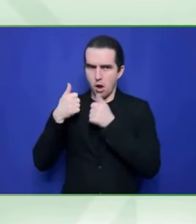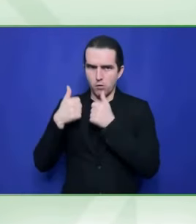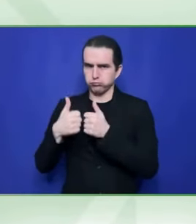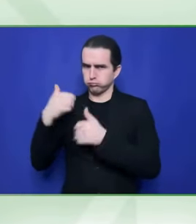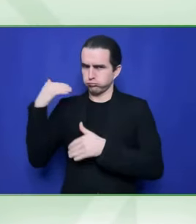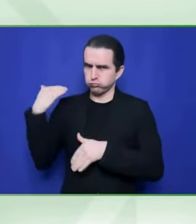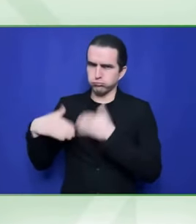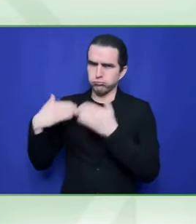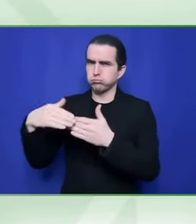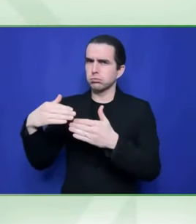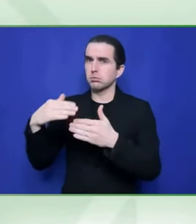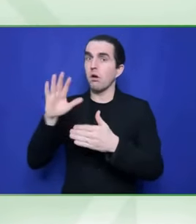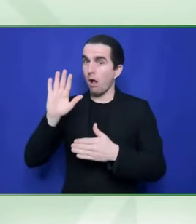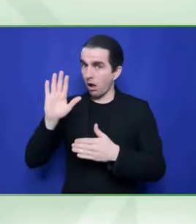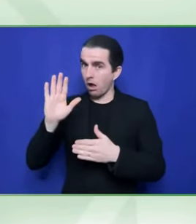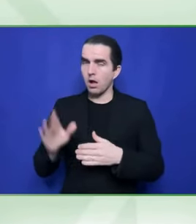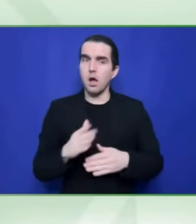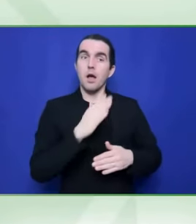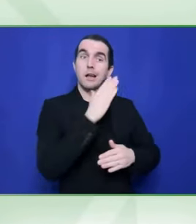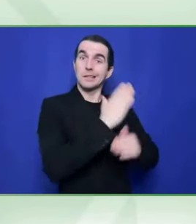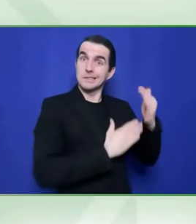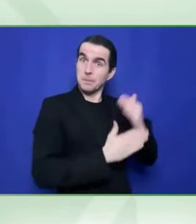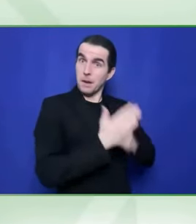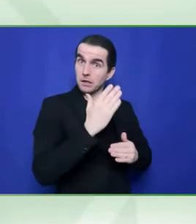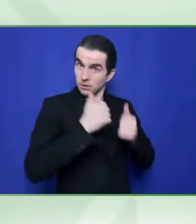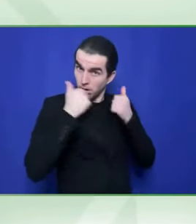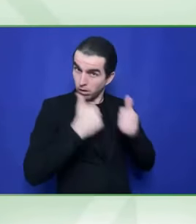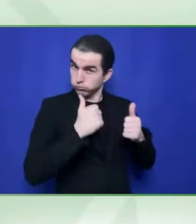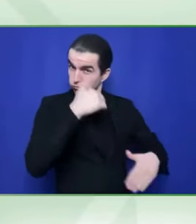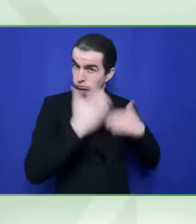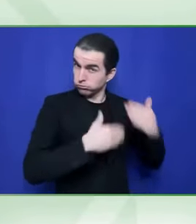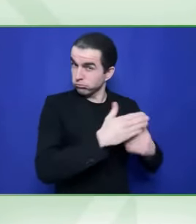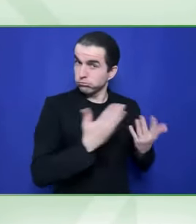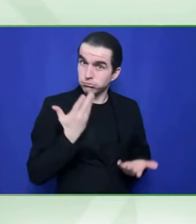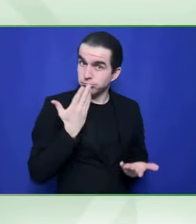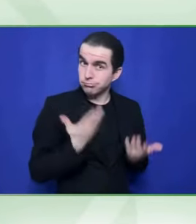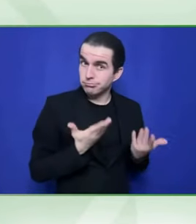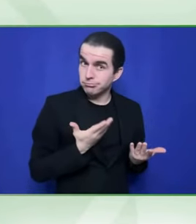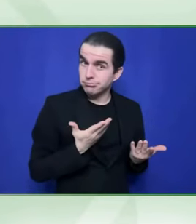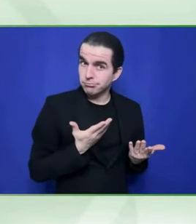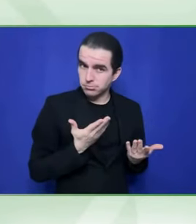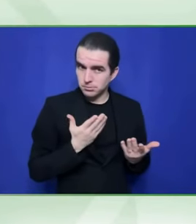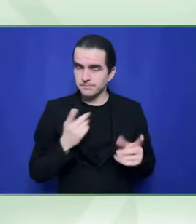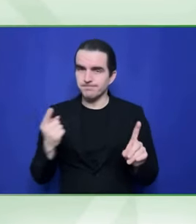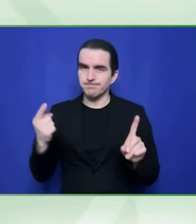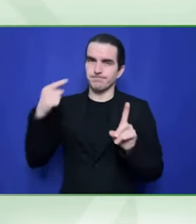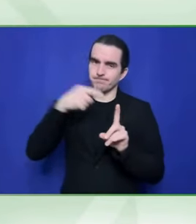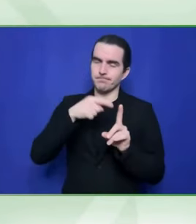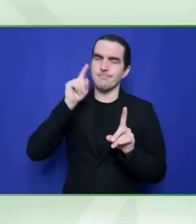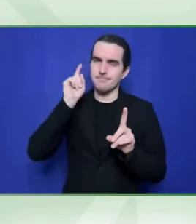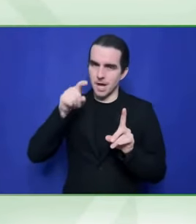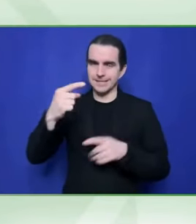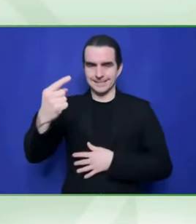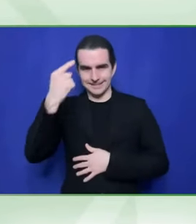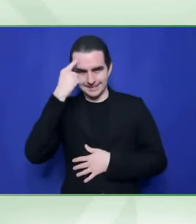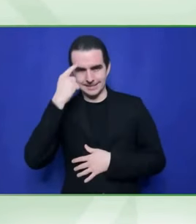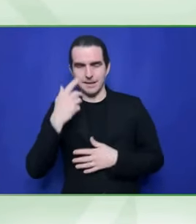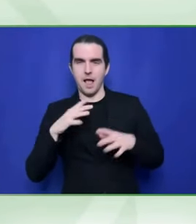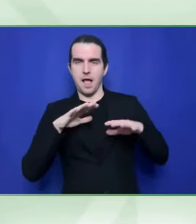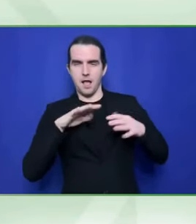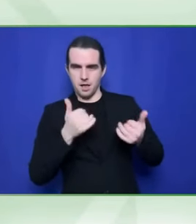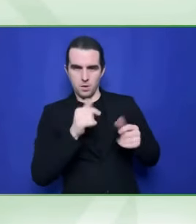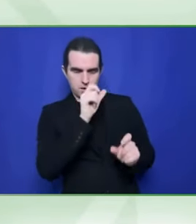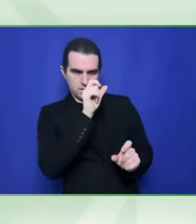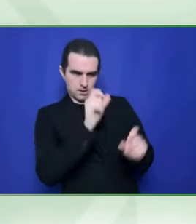it, I feel like we need to, we need to think of it as a whole. We're only as strong as our weakest link. And so on that note,